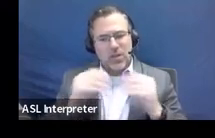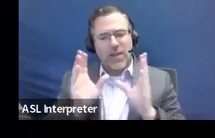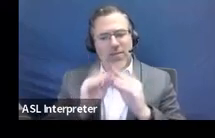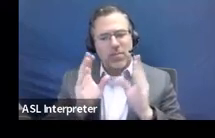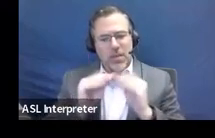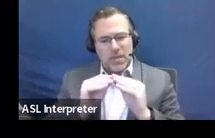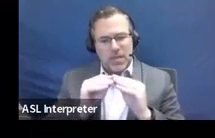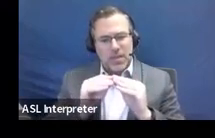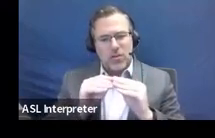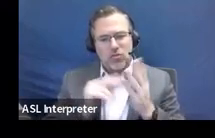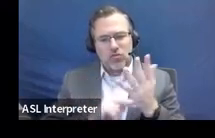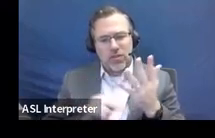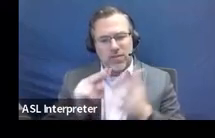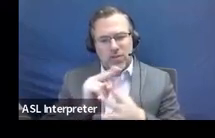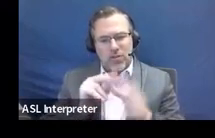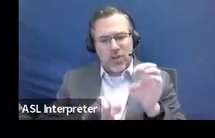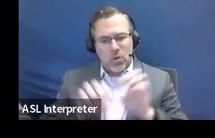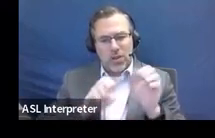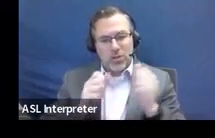without her present?